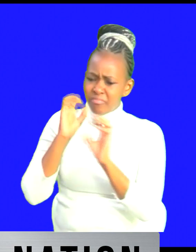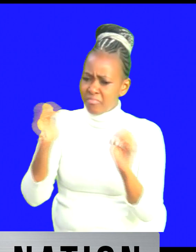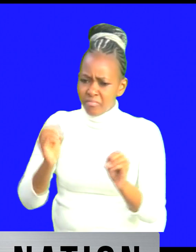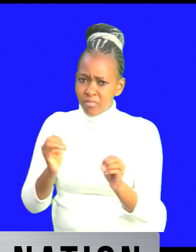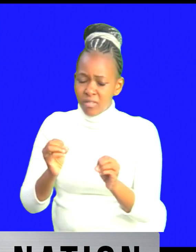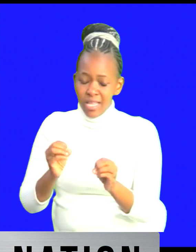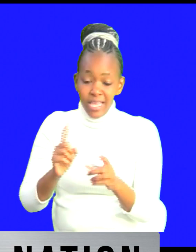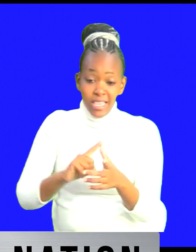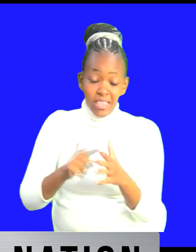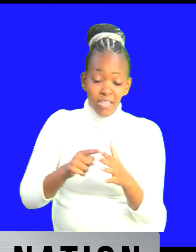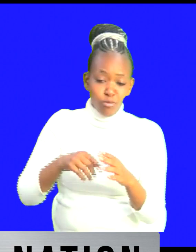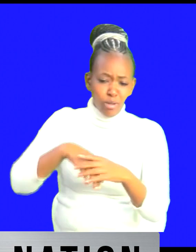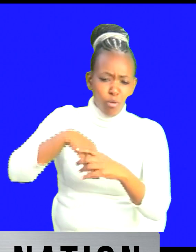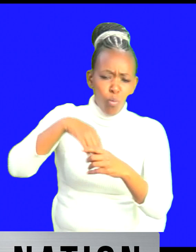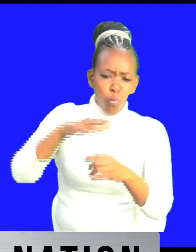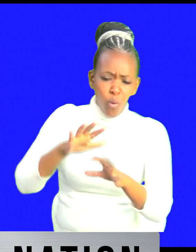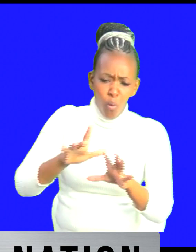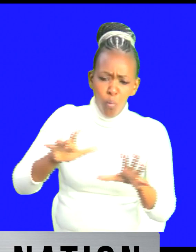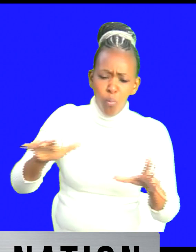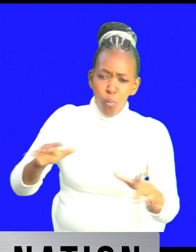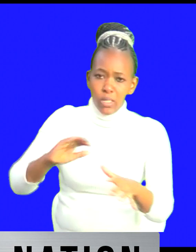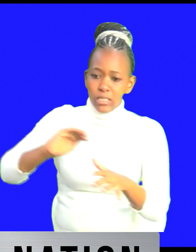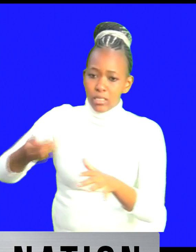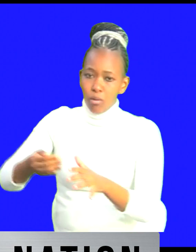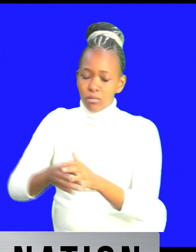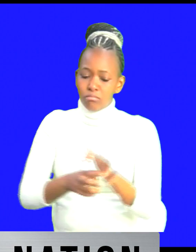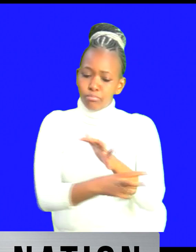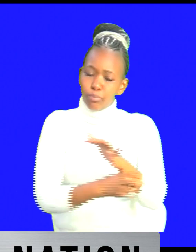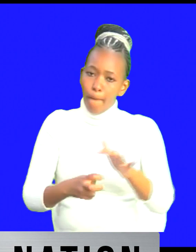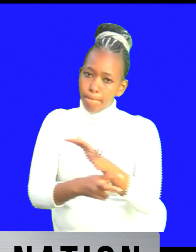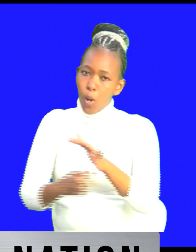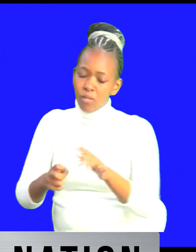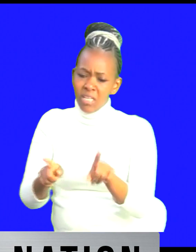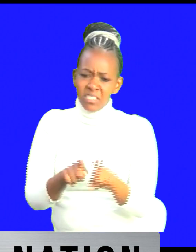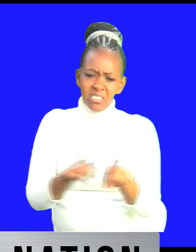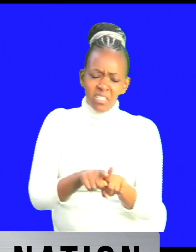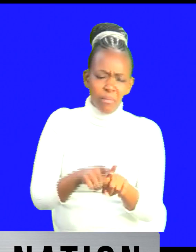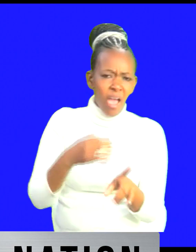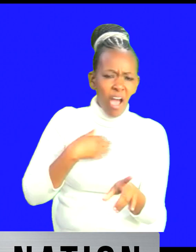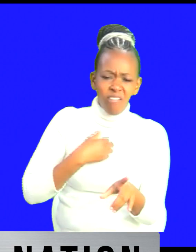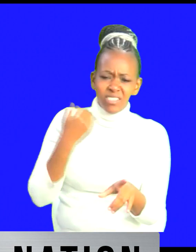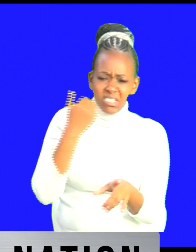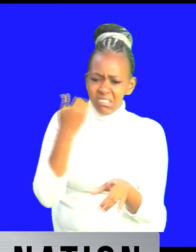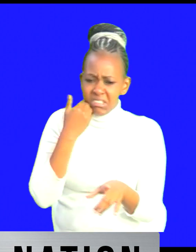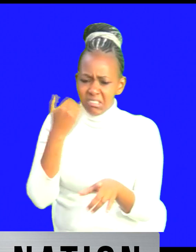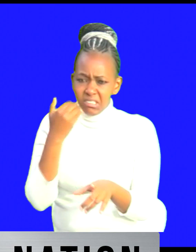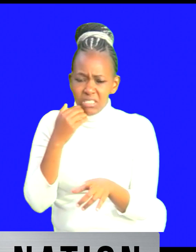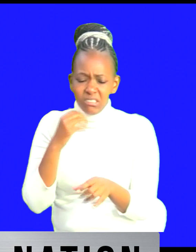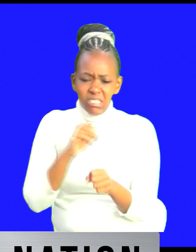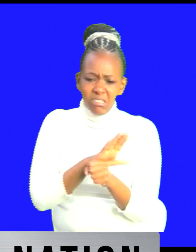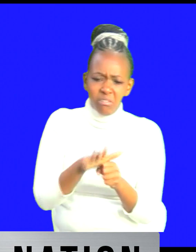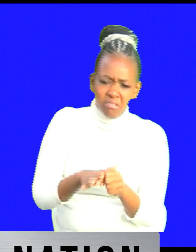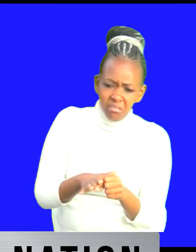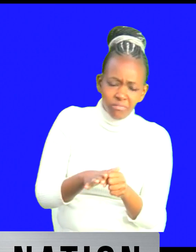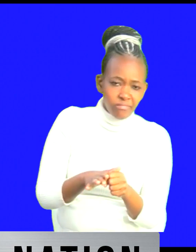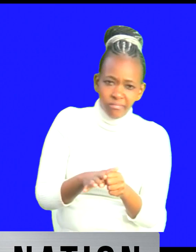they'll flow and there is a problem of sanitation and there's a problem of diseases and those kinds of stuff and you remember covid came and